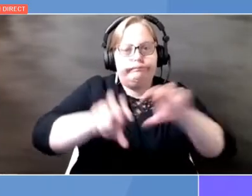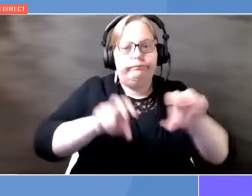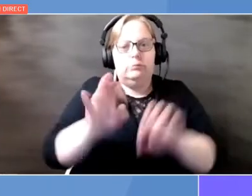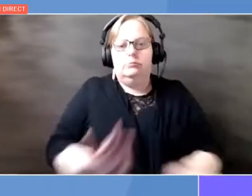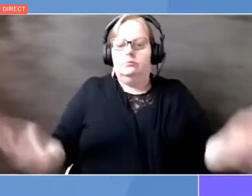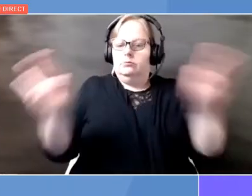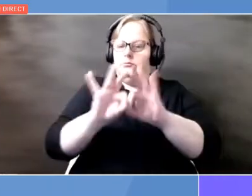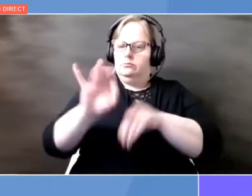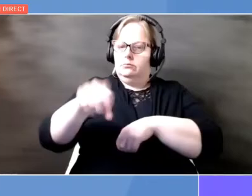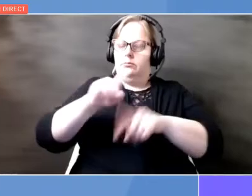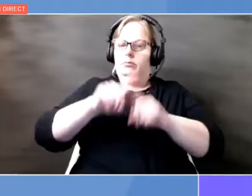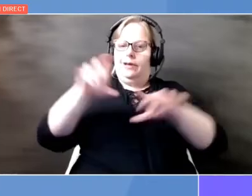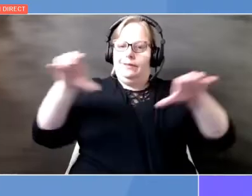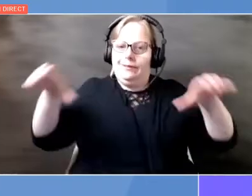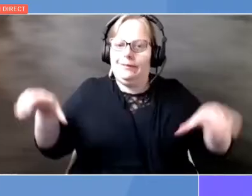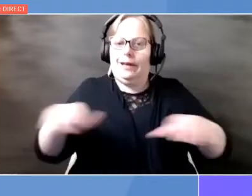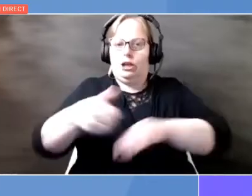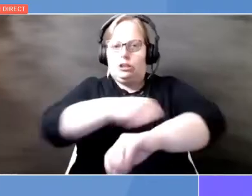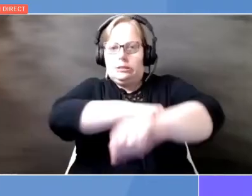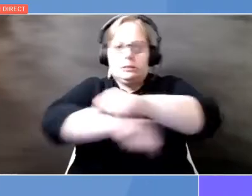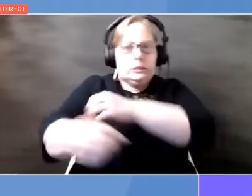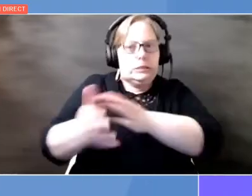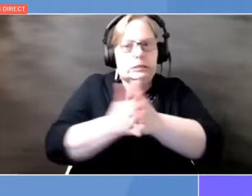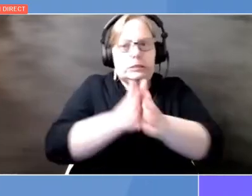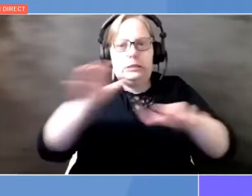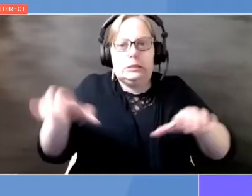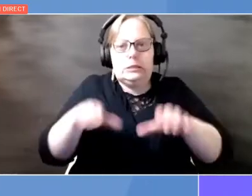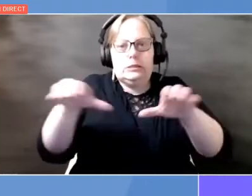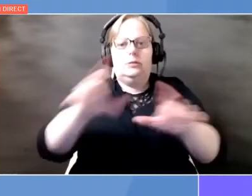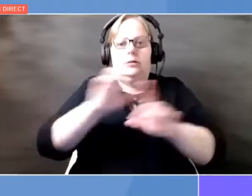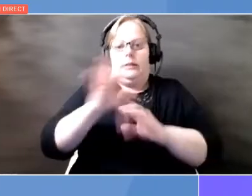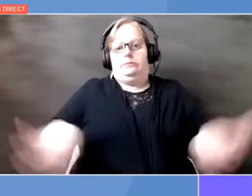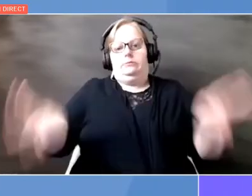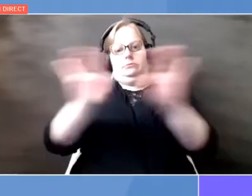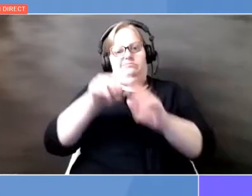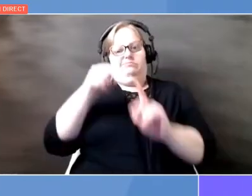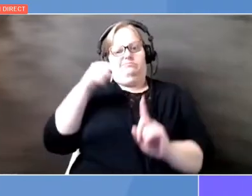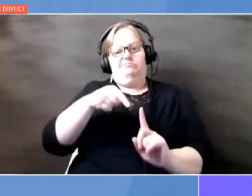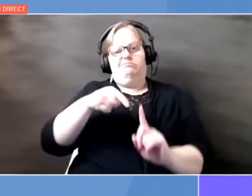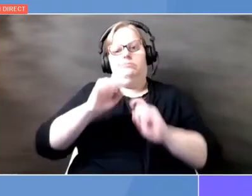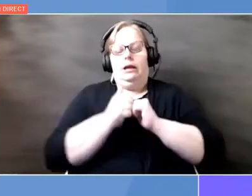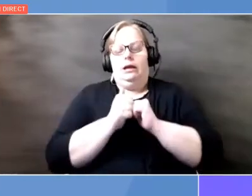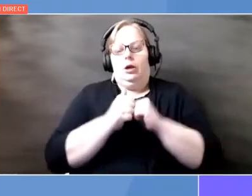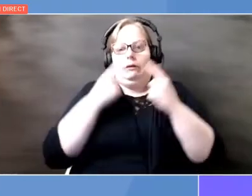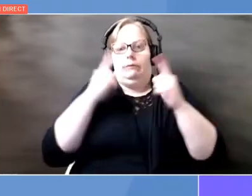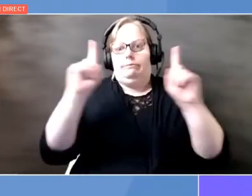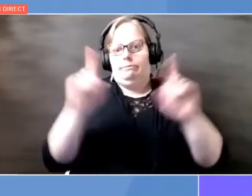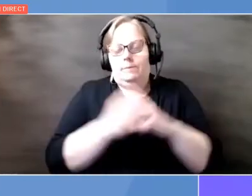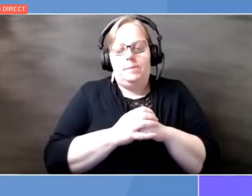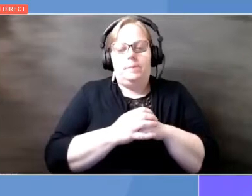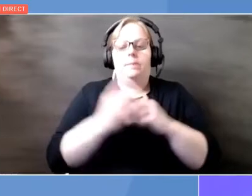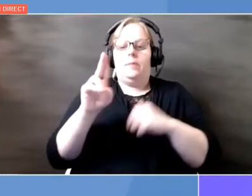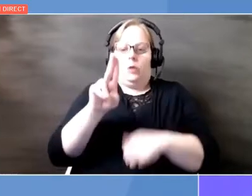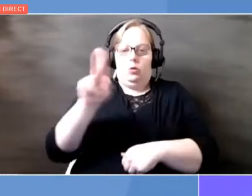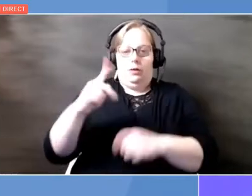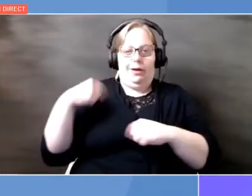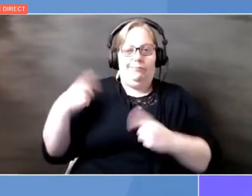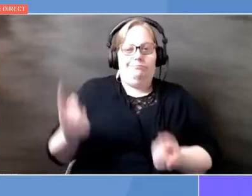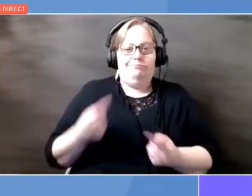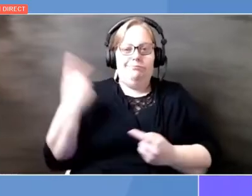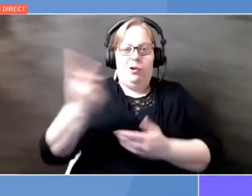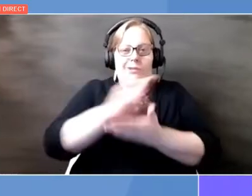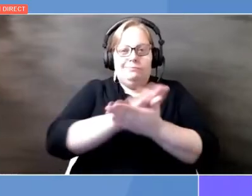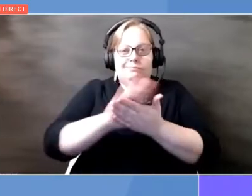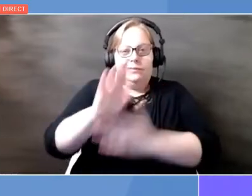that counts. And the big question is, how do we deliver those pledges? Now, we in the UK have always been a clean energy leader.